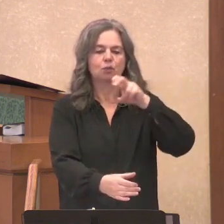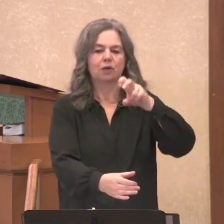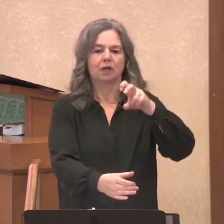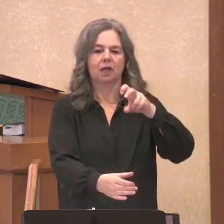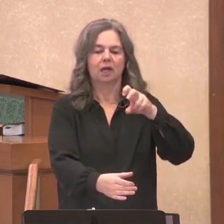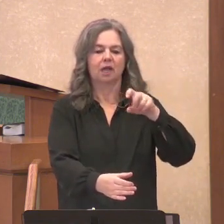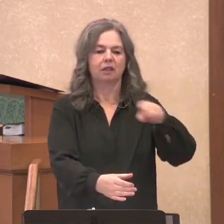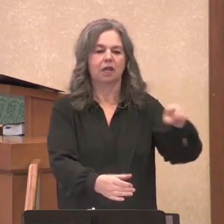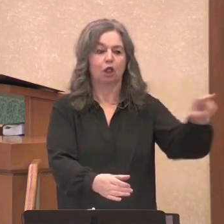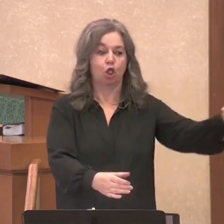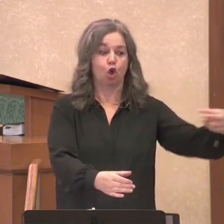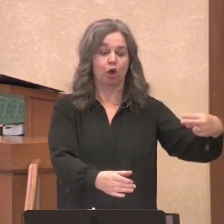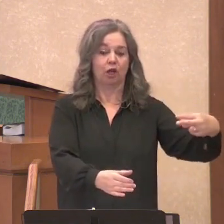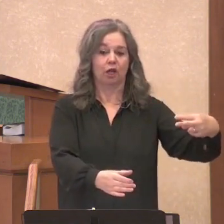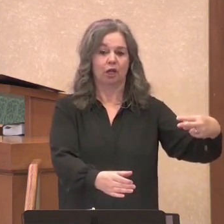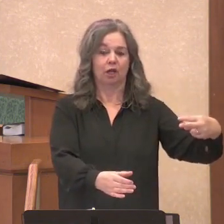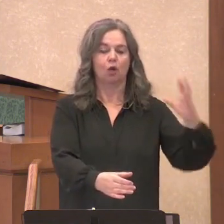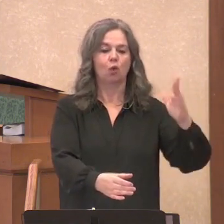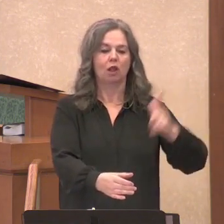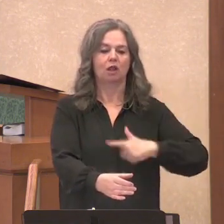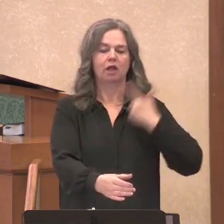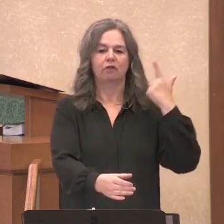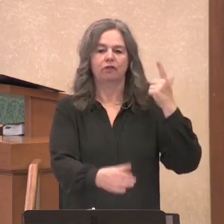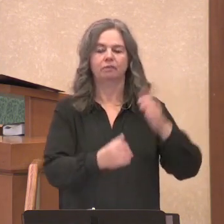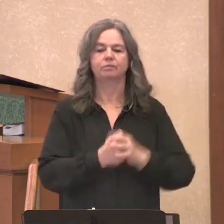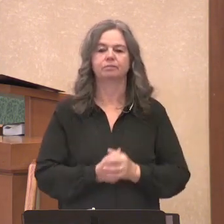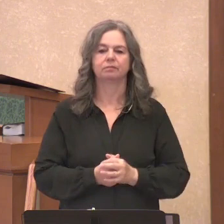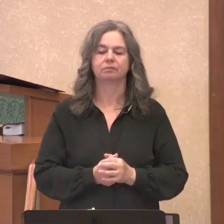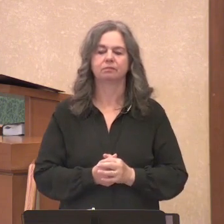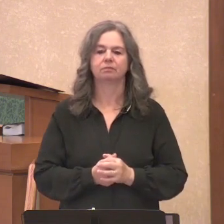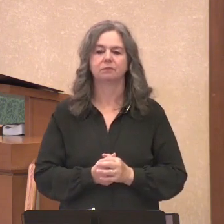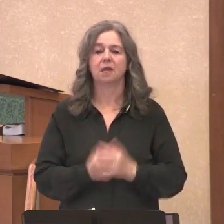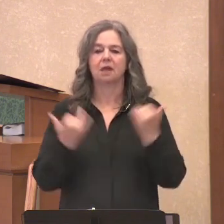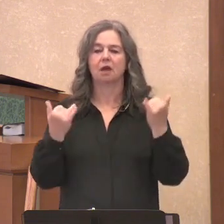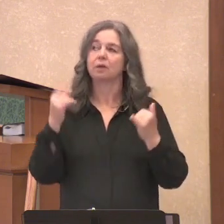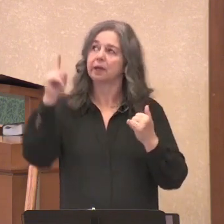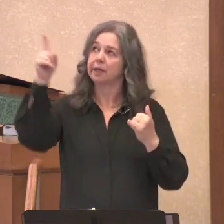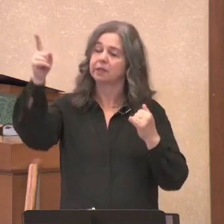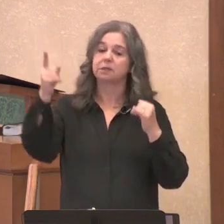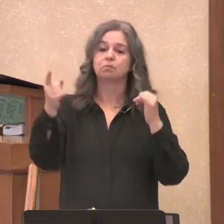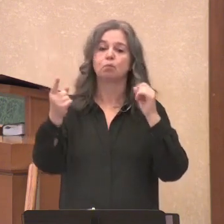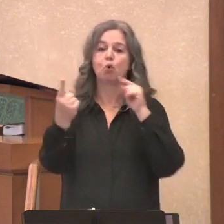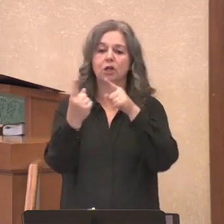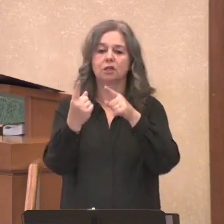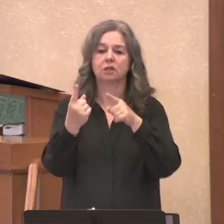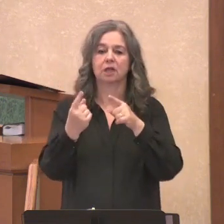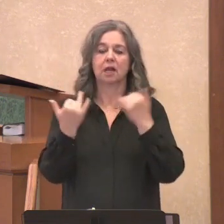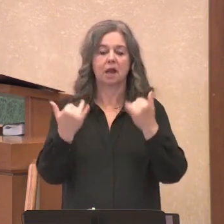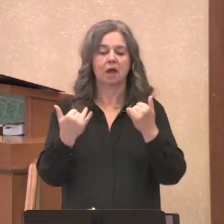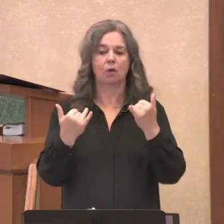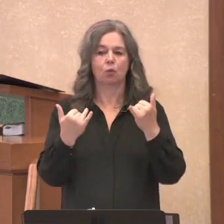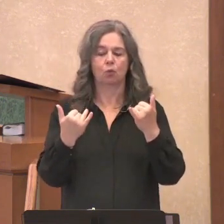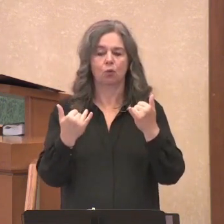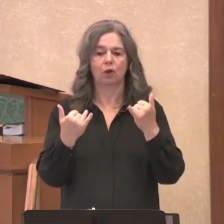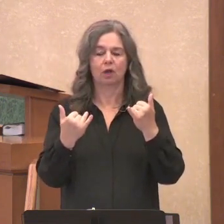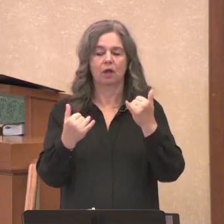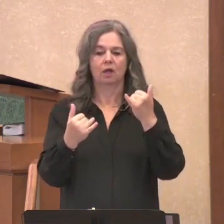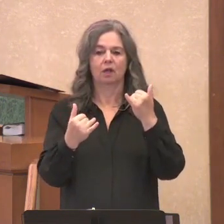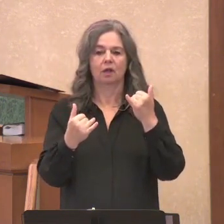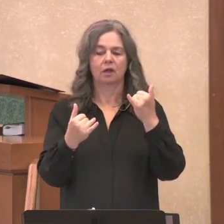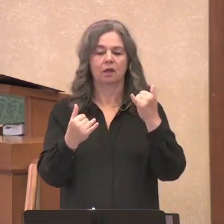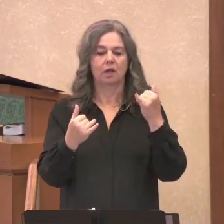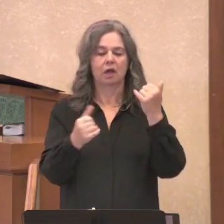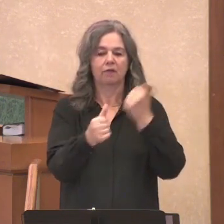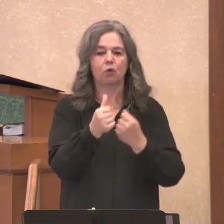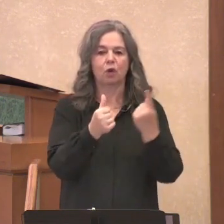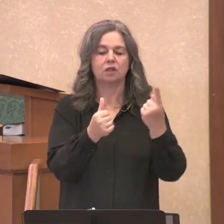Kind of an obscure story. But Jesus' point is that now, Nicodemus, now there will be one lifted up.